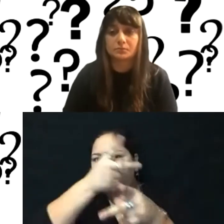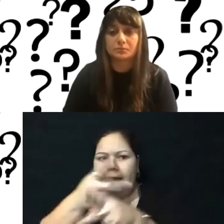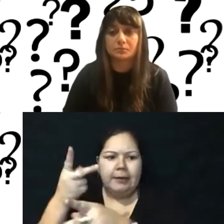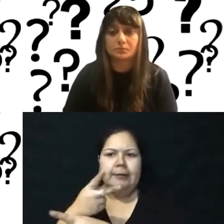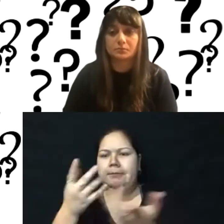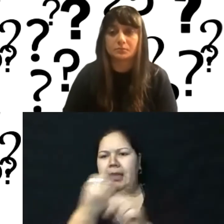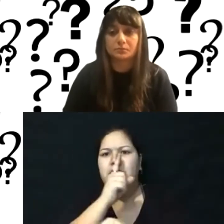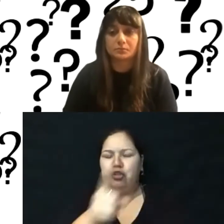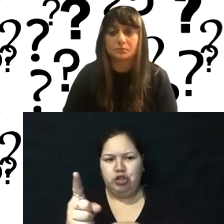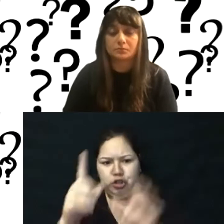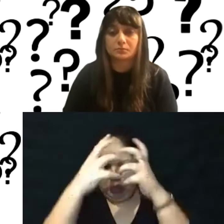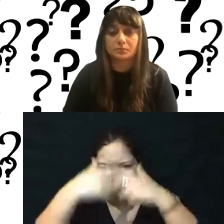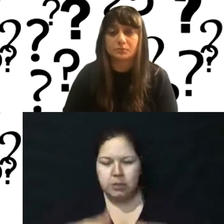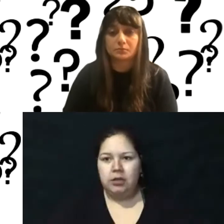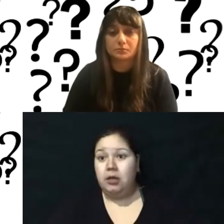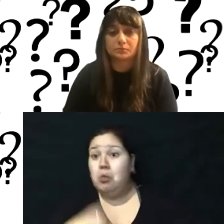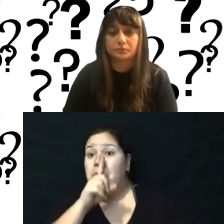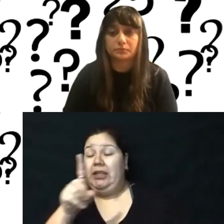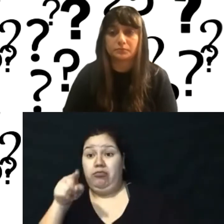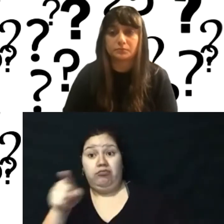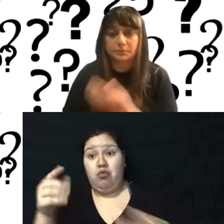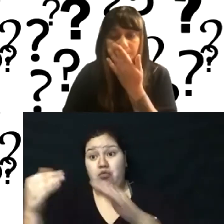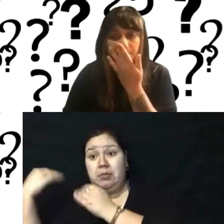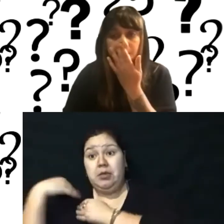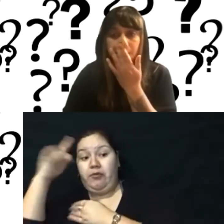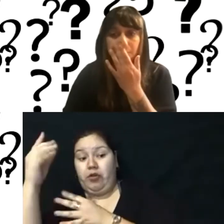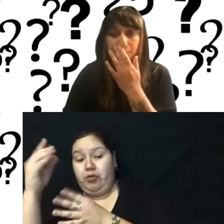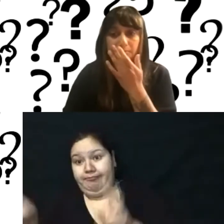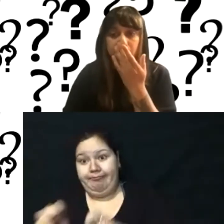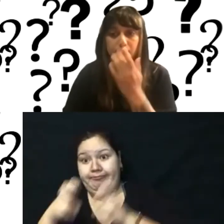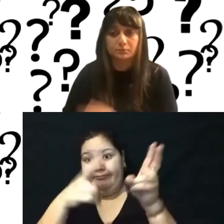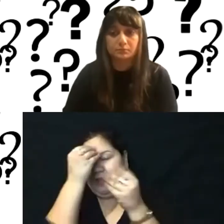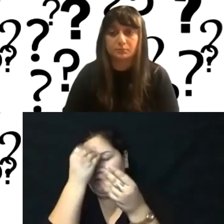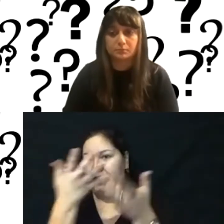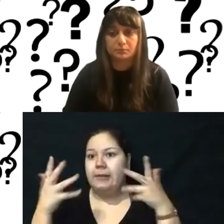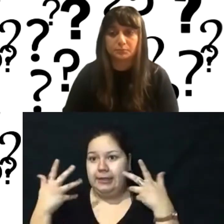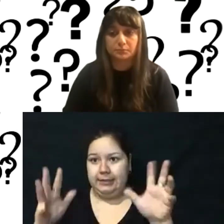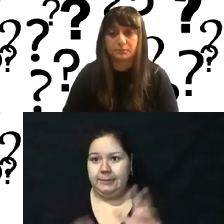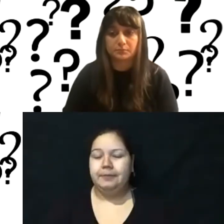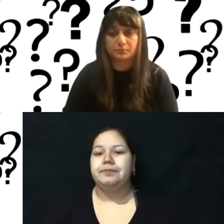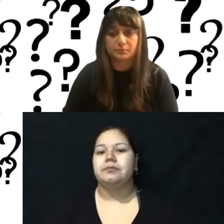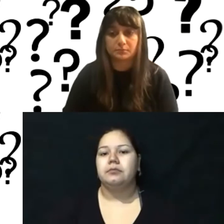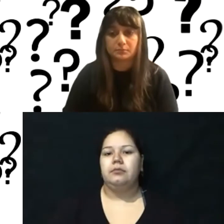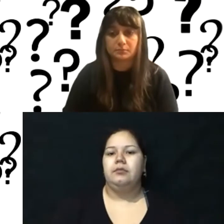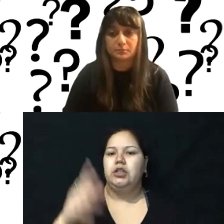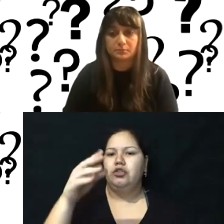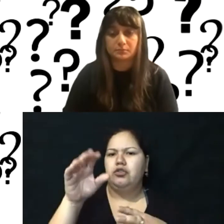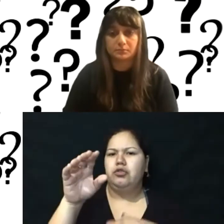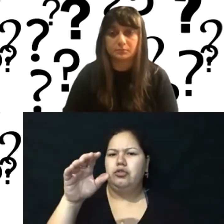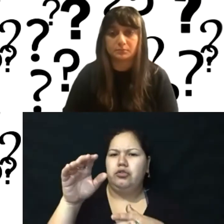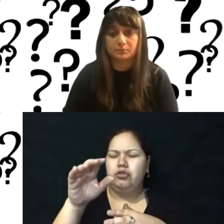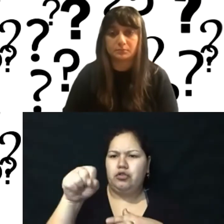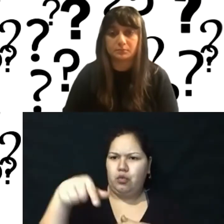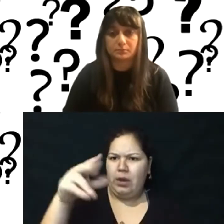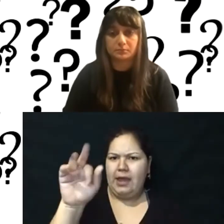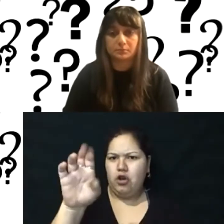all you have to do is really enter the content. And so, you know, uh, Squarespace is starts at 19 us a month. And so for many organizations